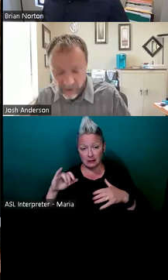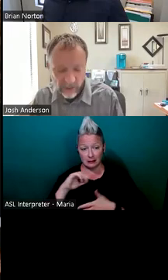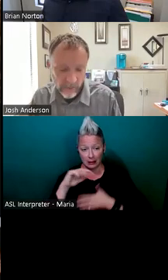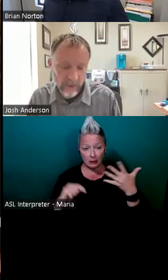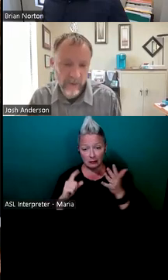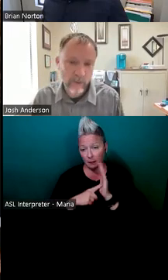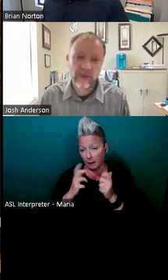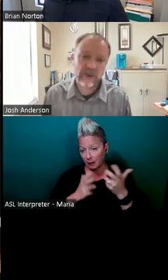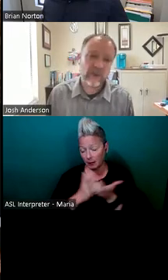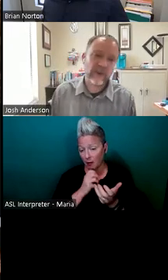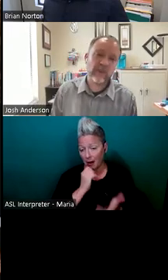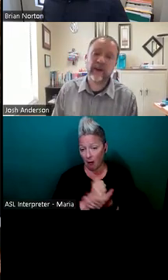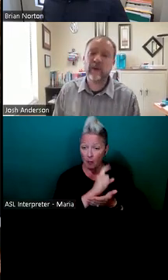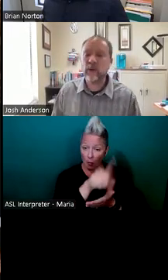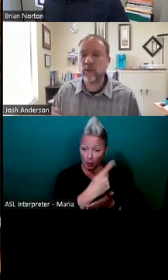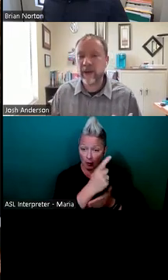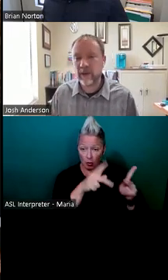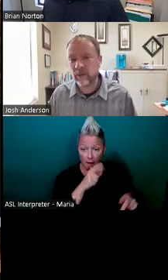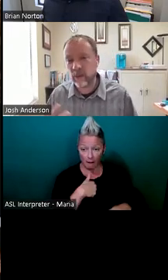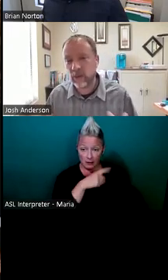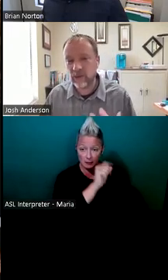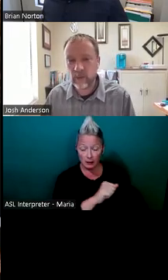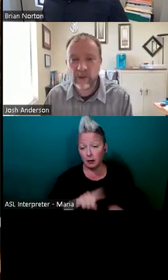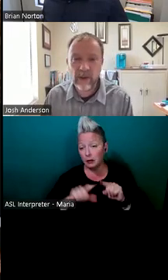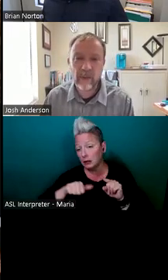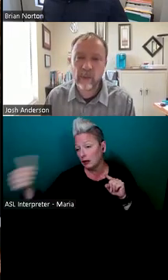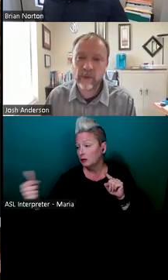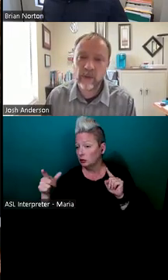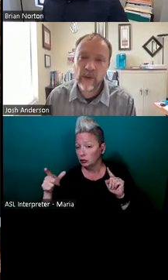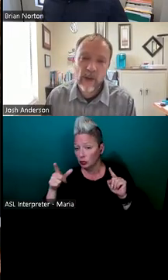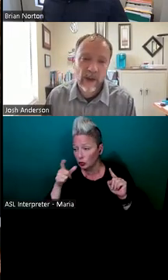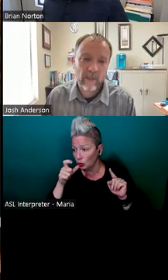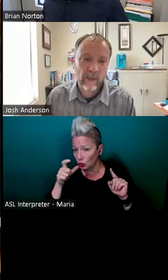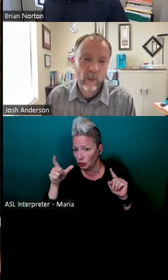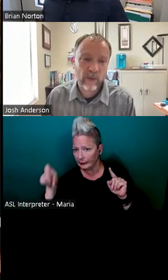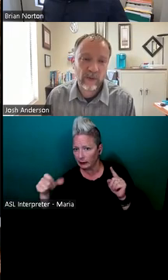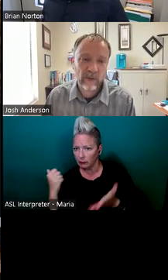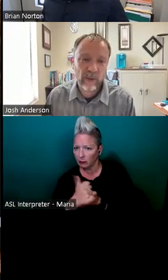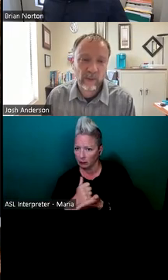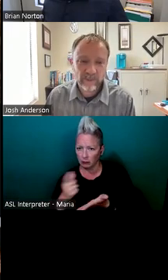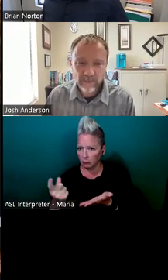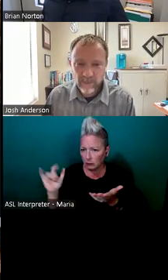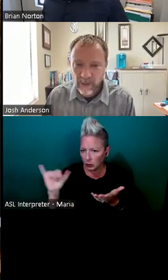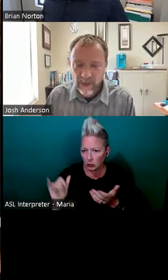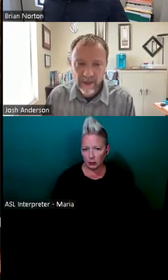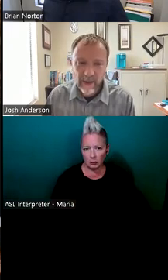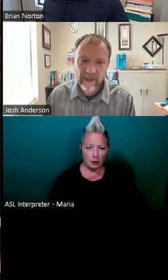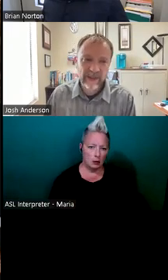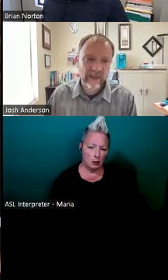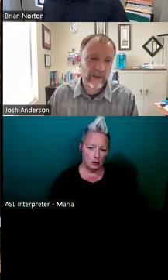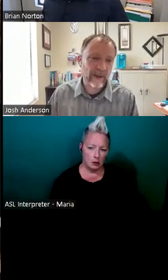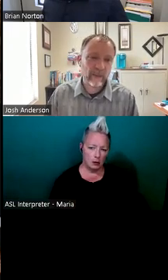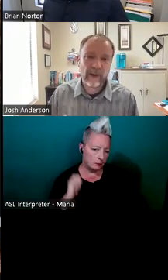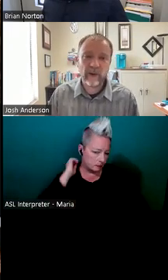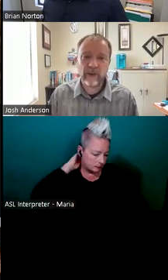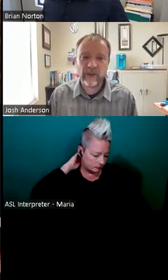don't just help the individual with disability, but could be used by other employees in order to kind of be able to, uh, be more successful. kind of,